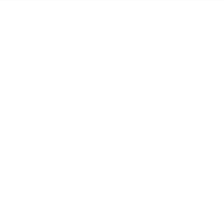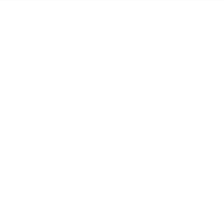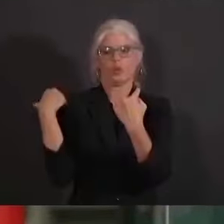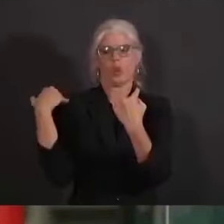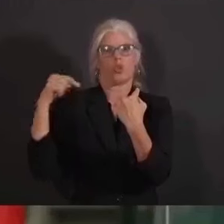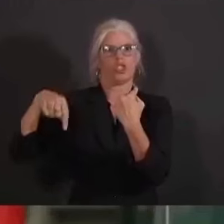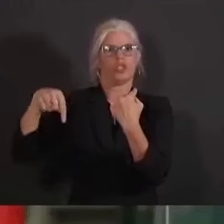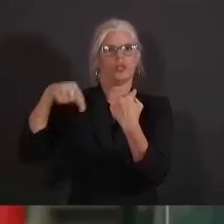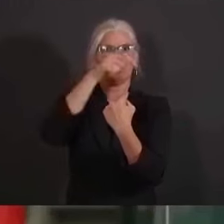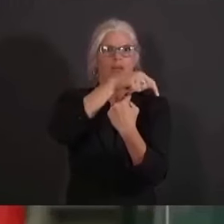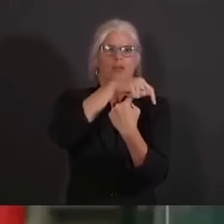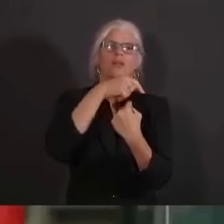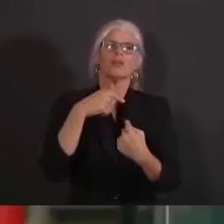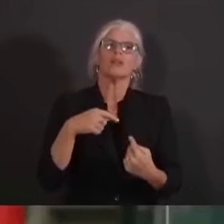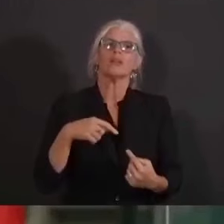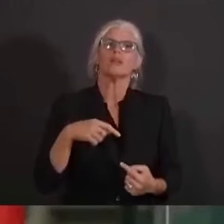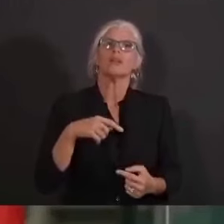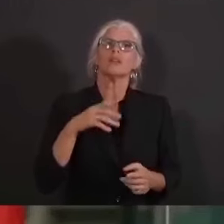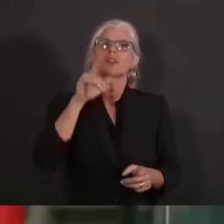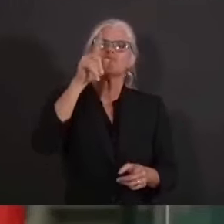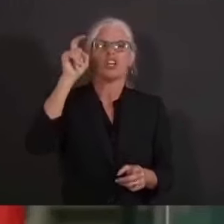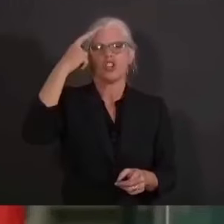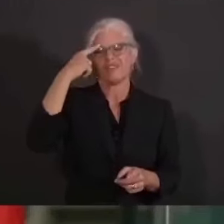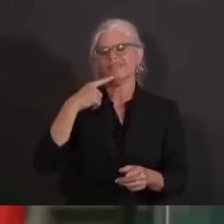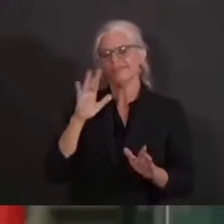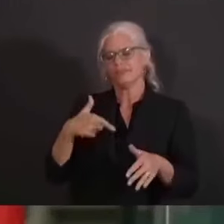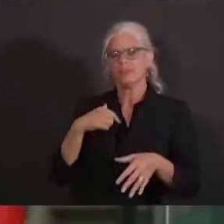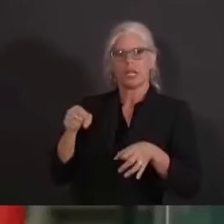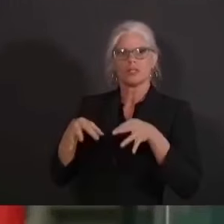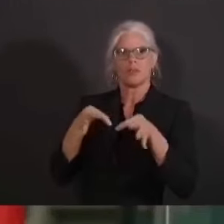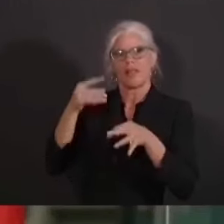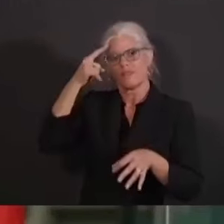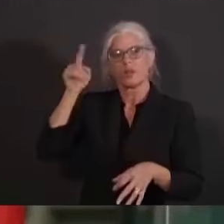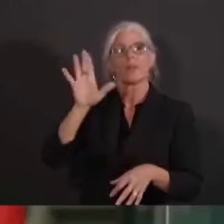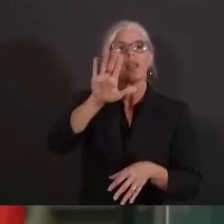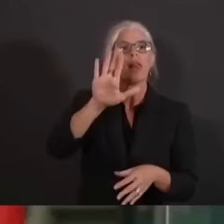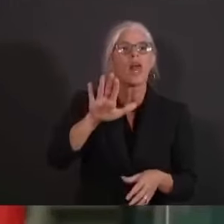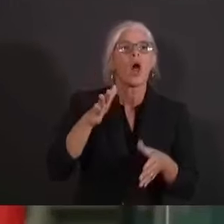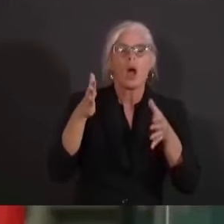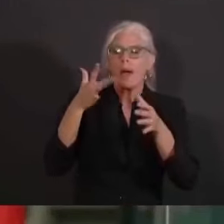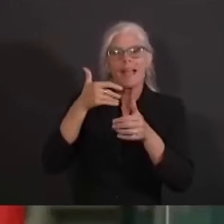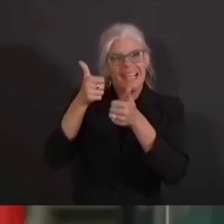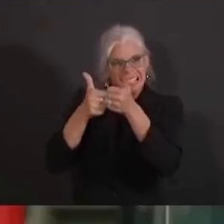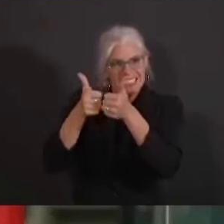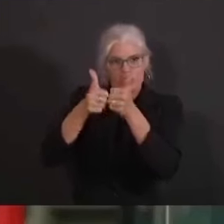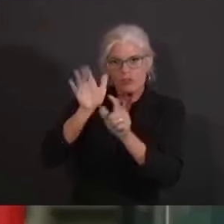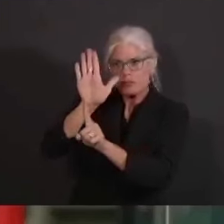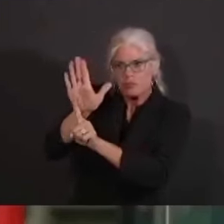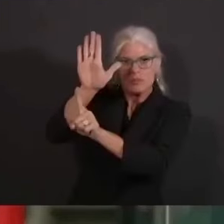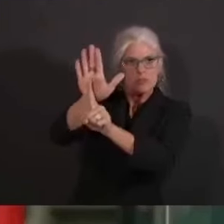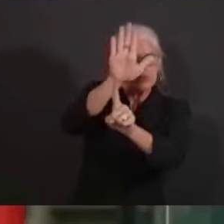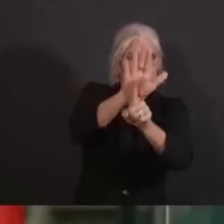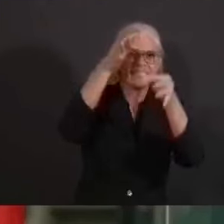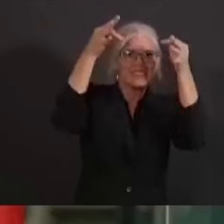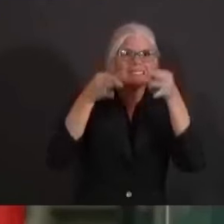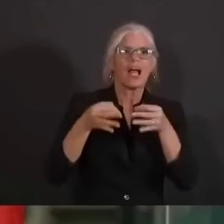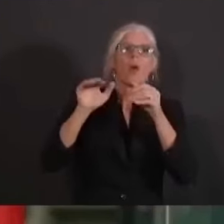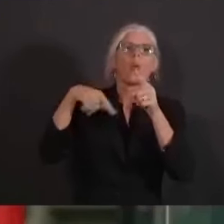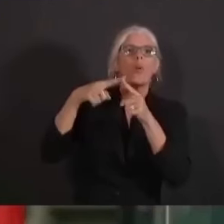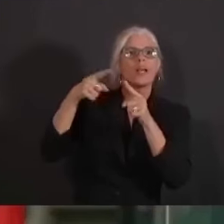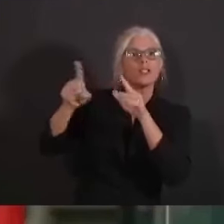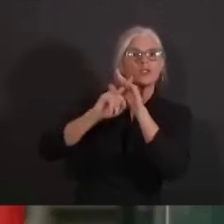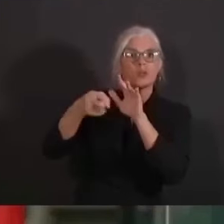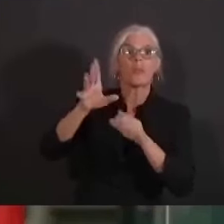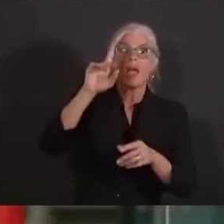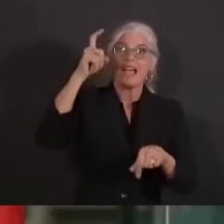you have these are obviously local decisions about evacuation but you have a storm where the range of possibilities